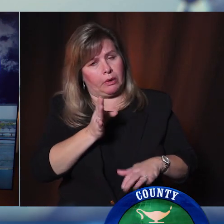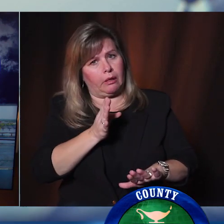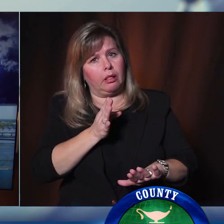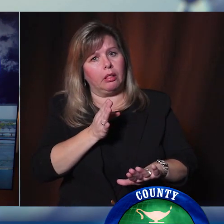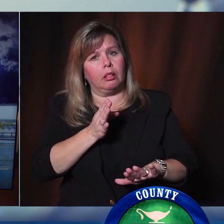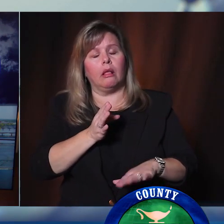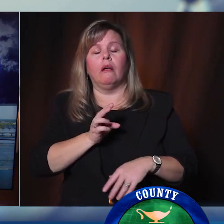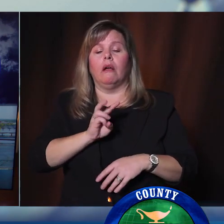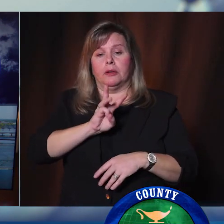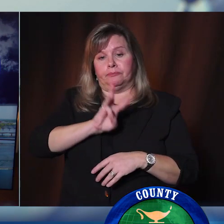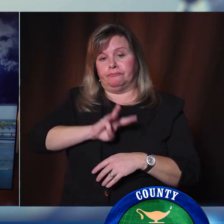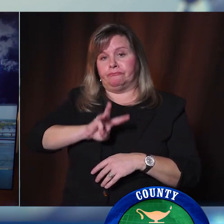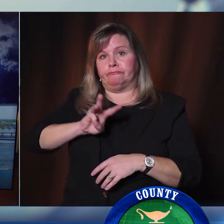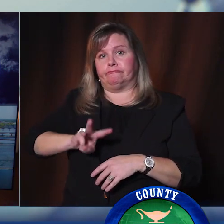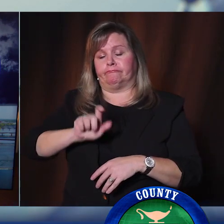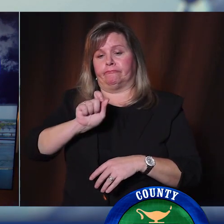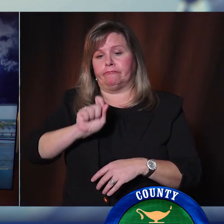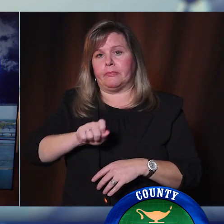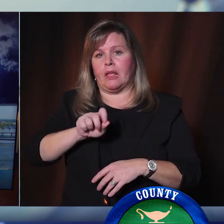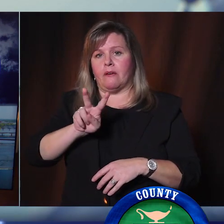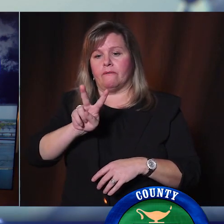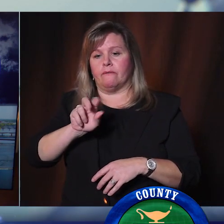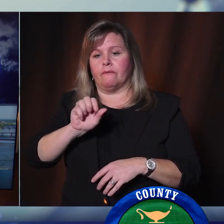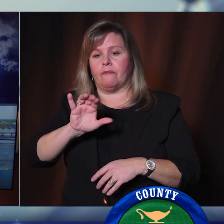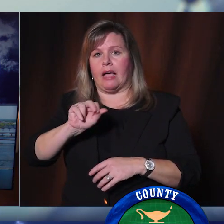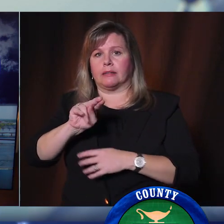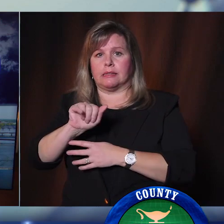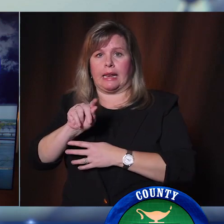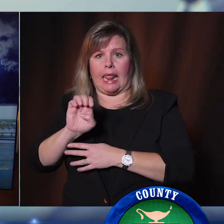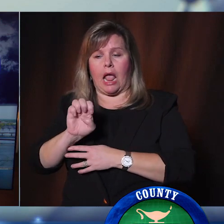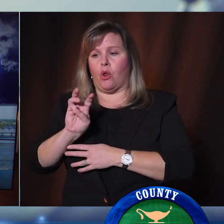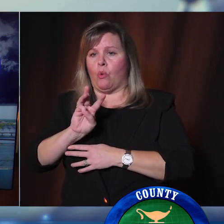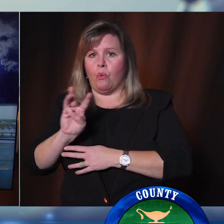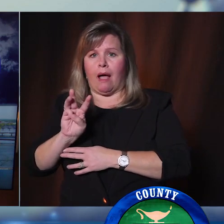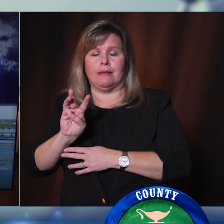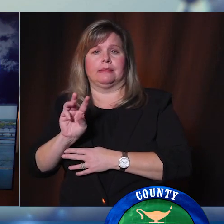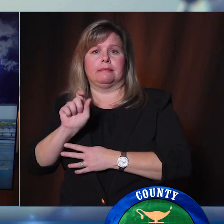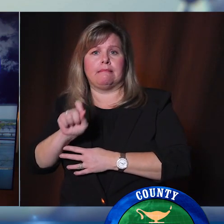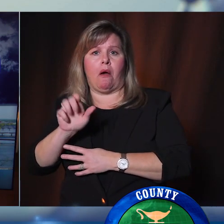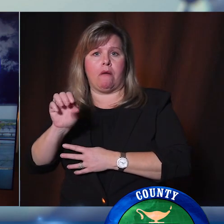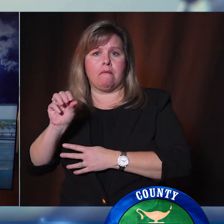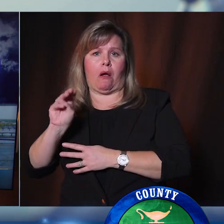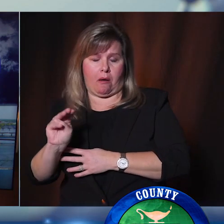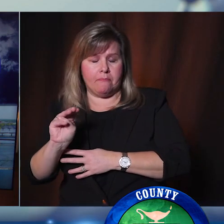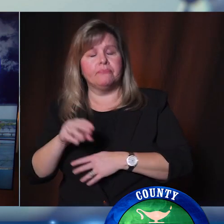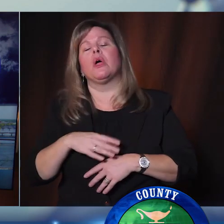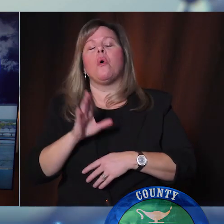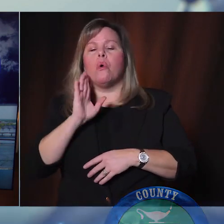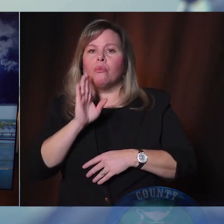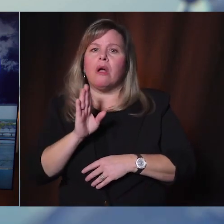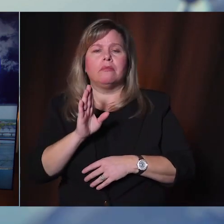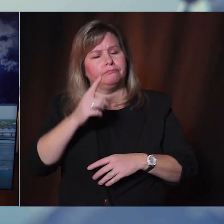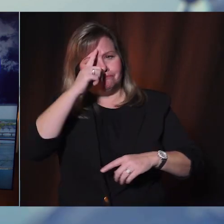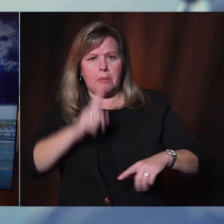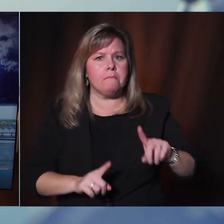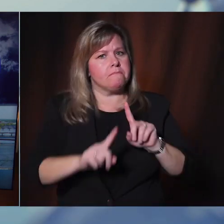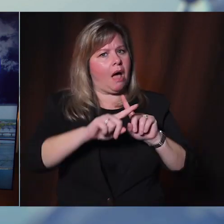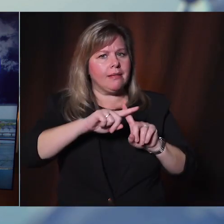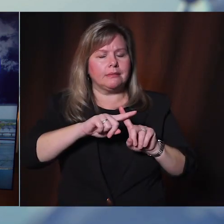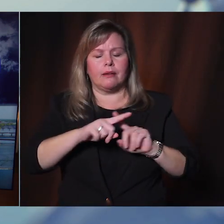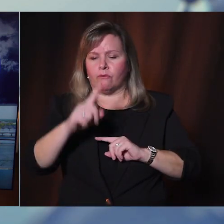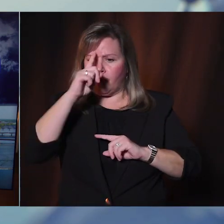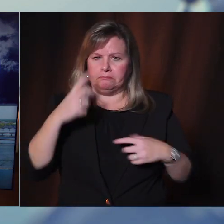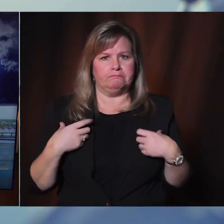vaccinatewestmi.com, and please stay positive, stay heroic, and stay healthy. And I'll talk to you again very soon.